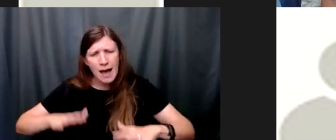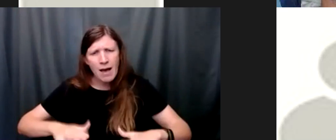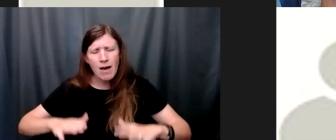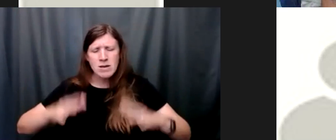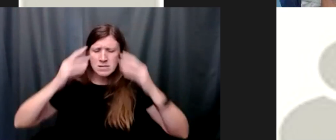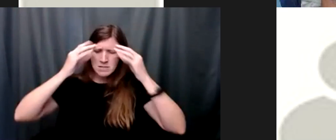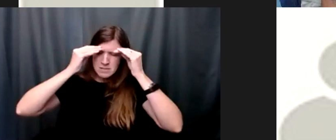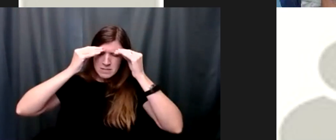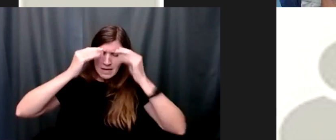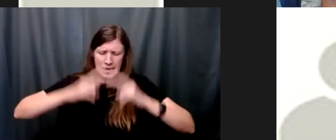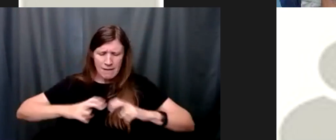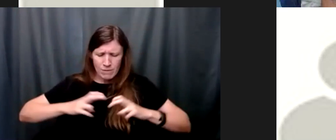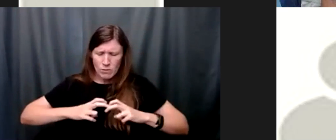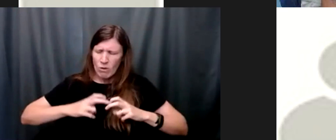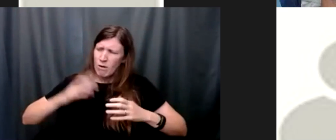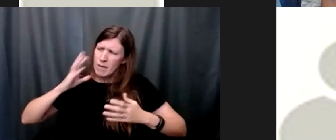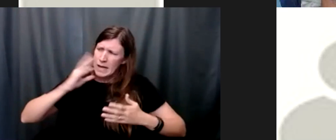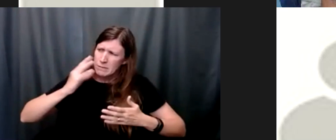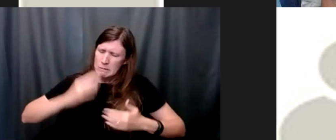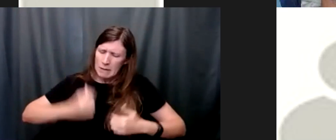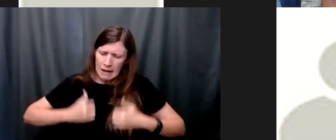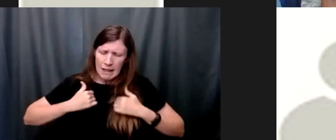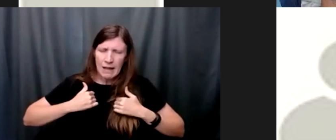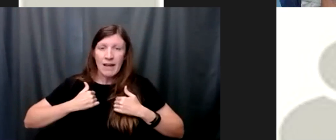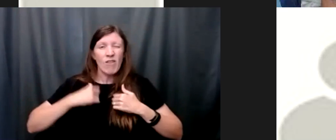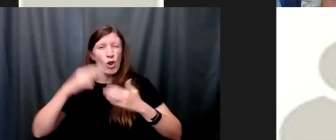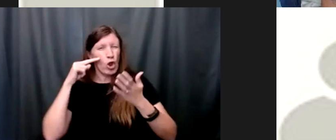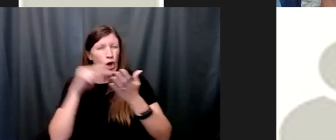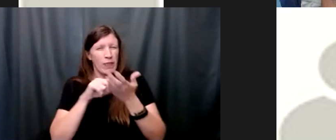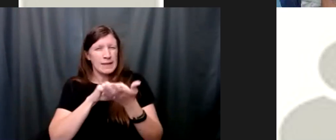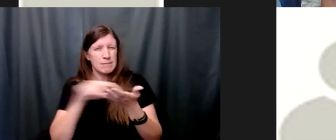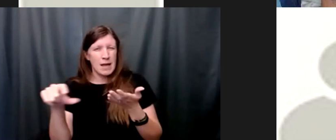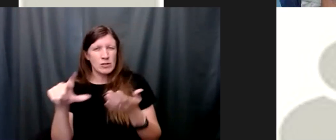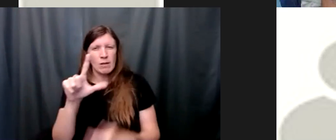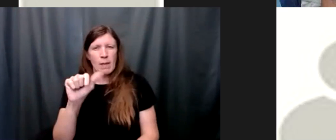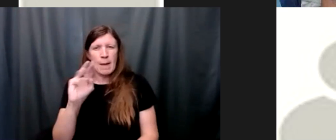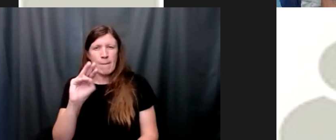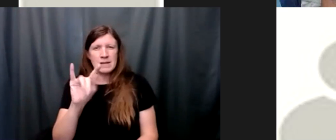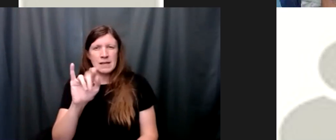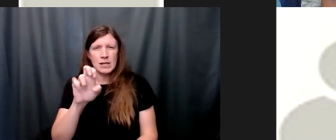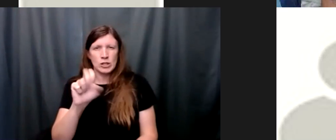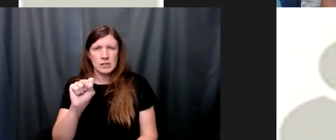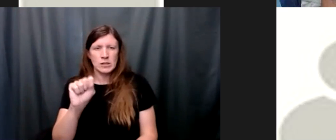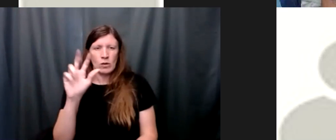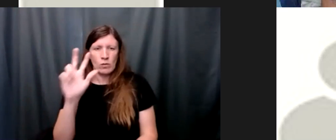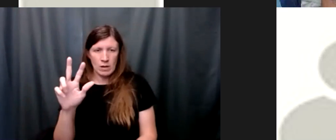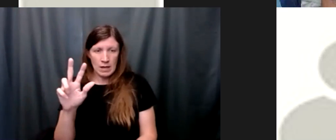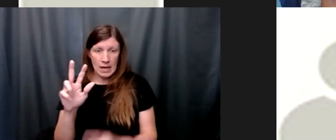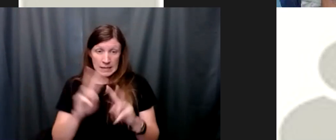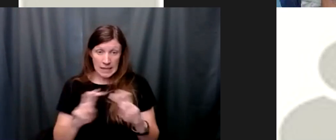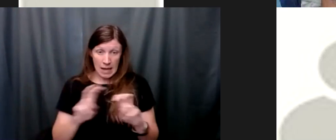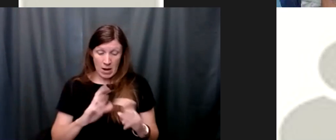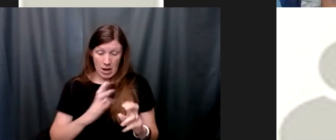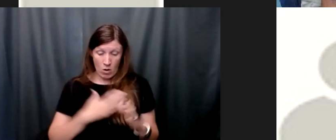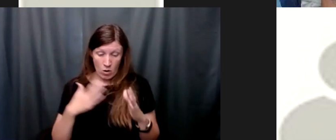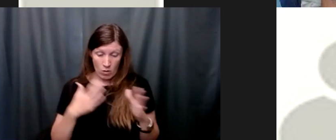life let's just look at a few of these passages lamentations three says this let us examine our ways and test them and let us return to